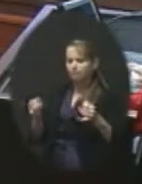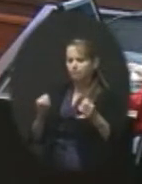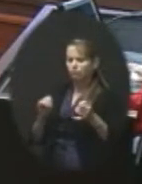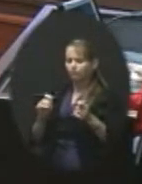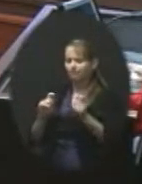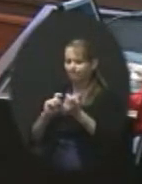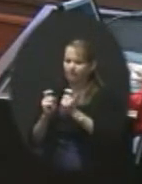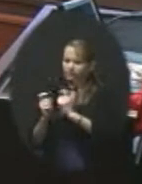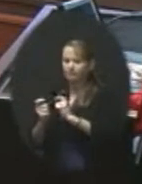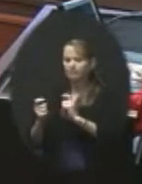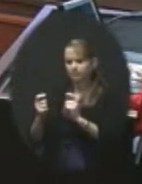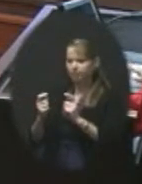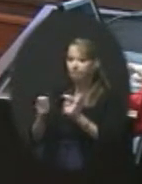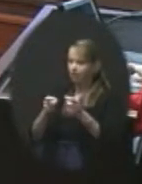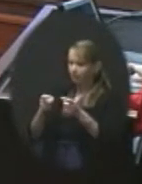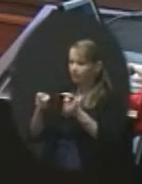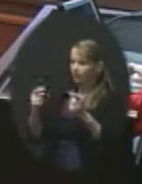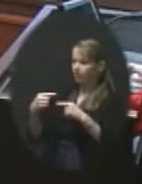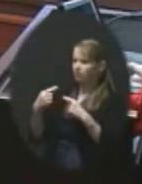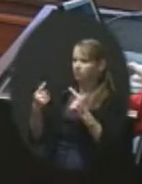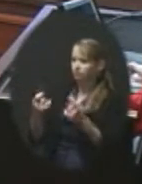has been handled to this point in time.